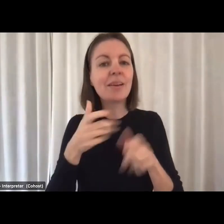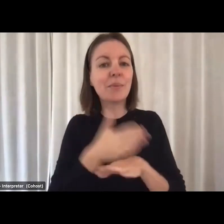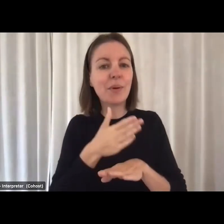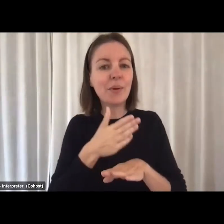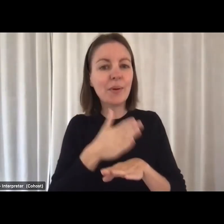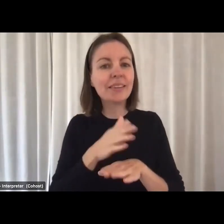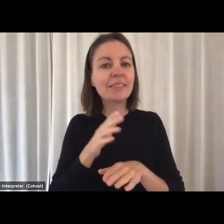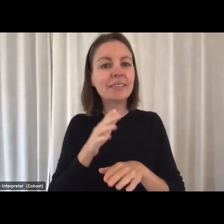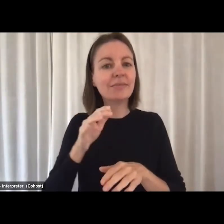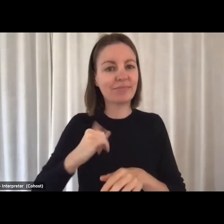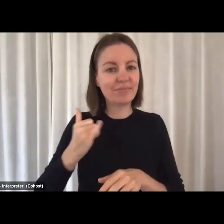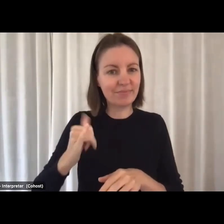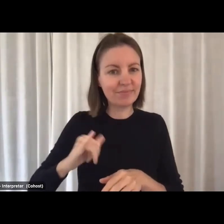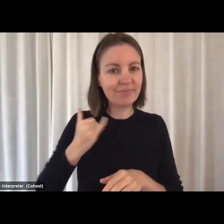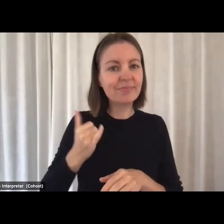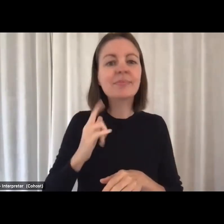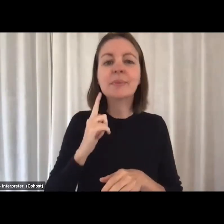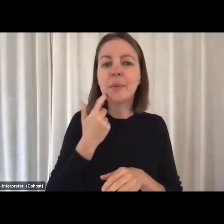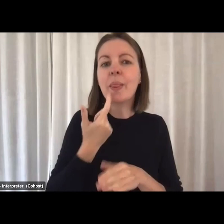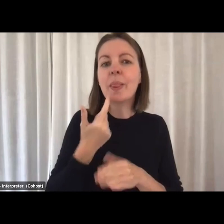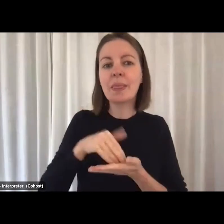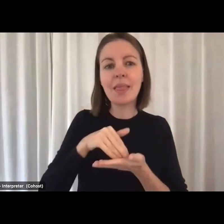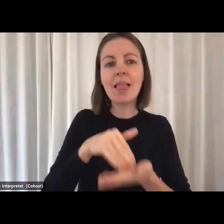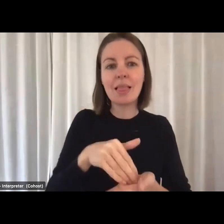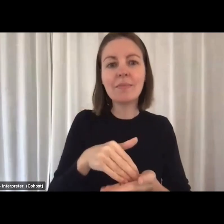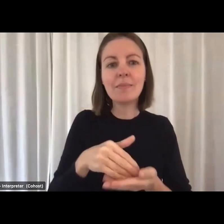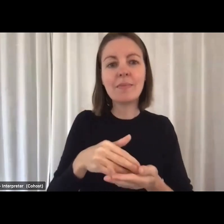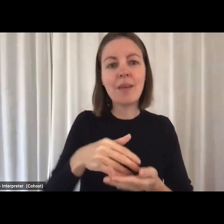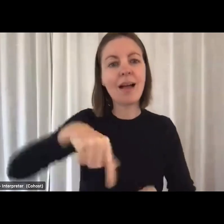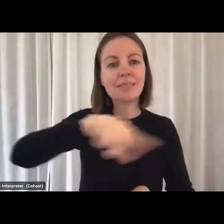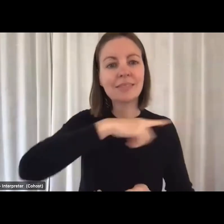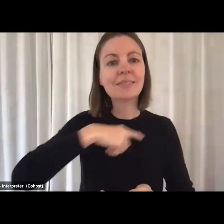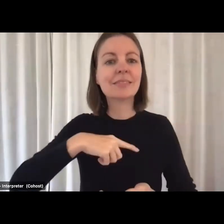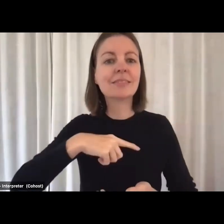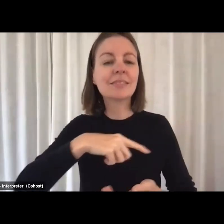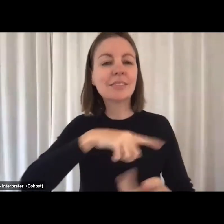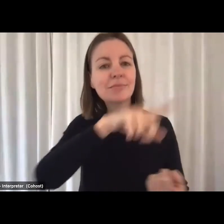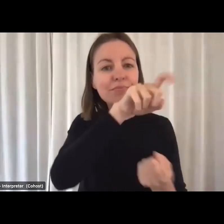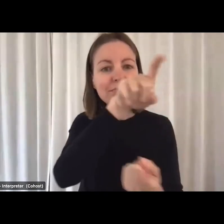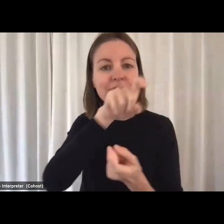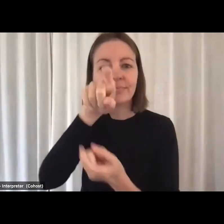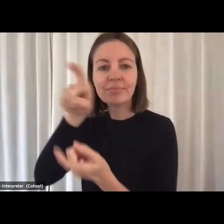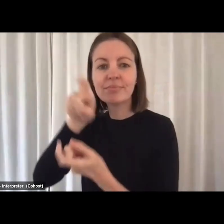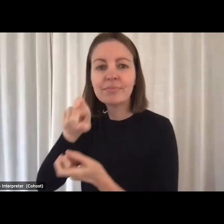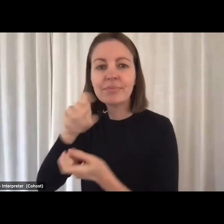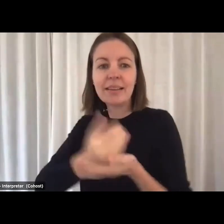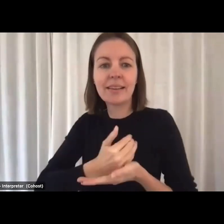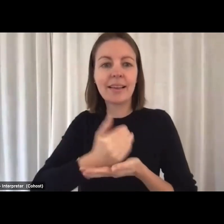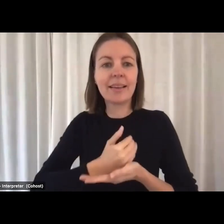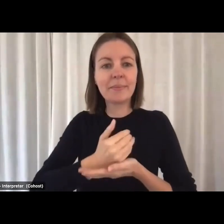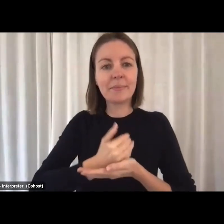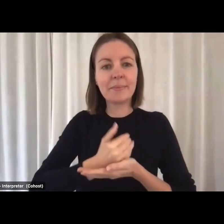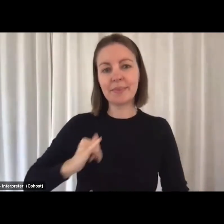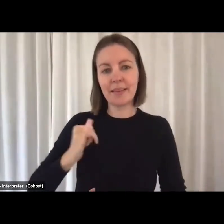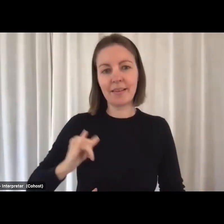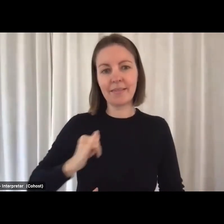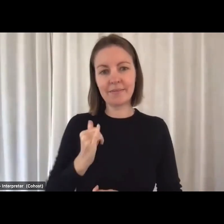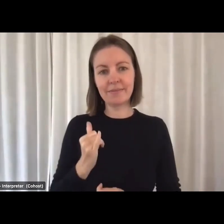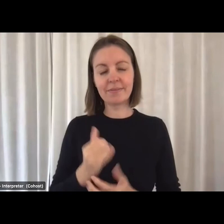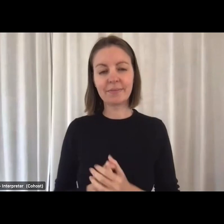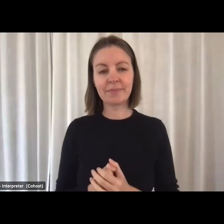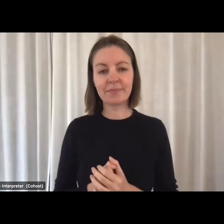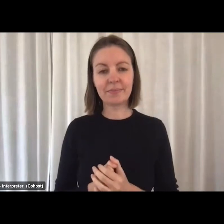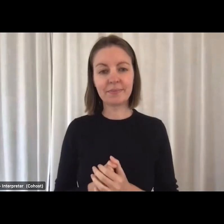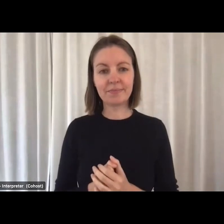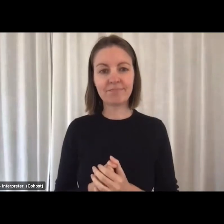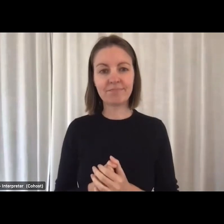for our ability or your ability to recruit and retain workers. Also acknowledging